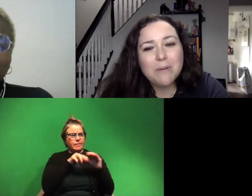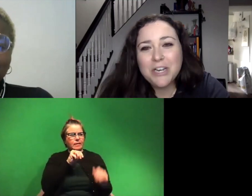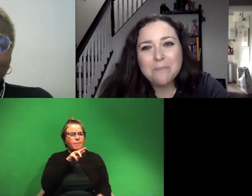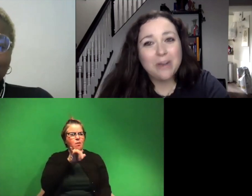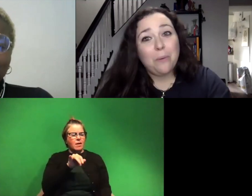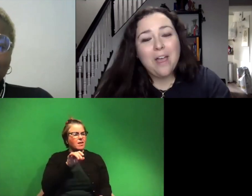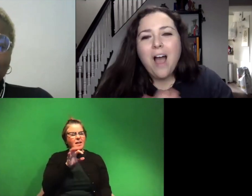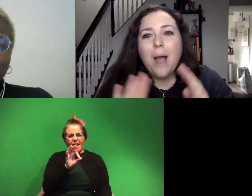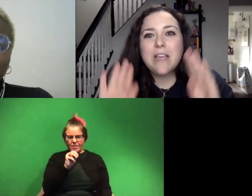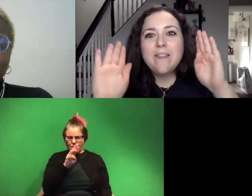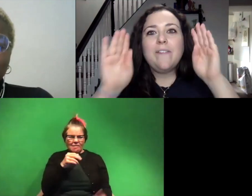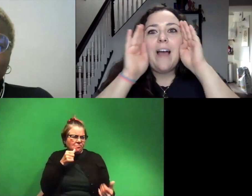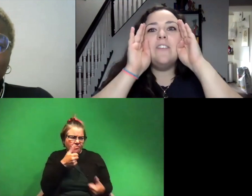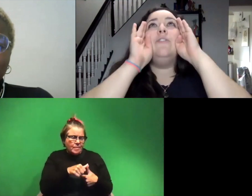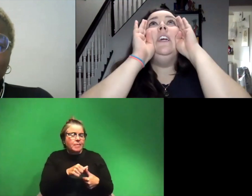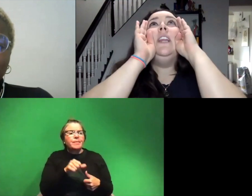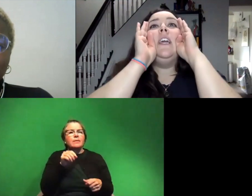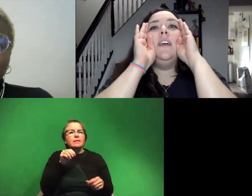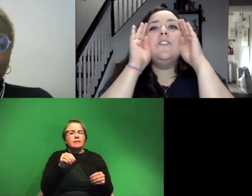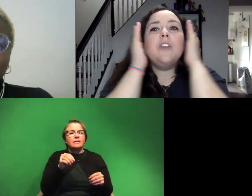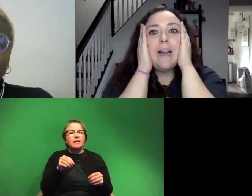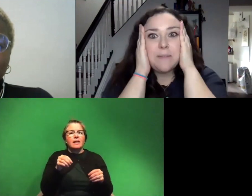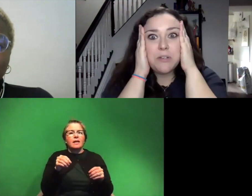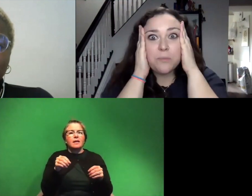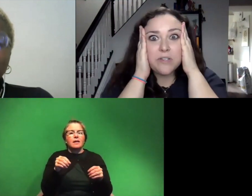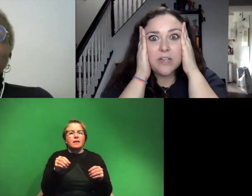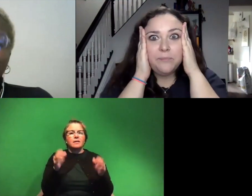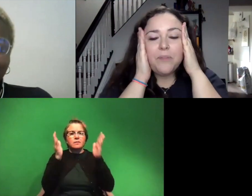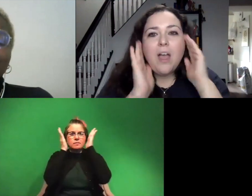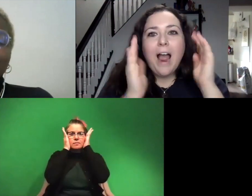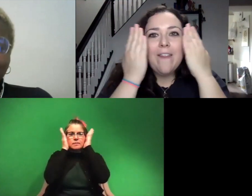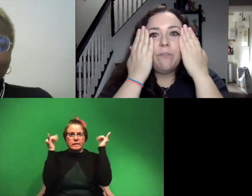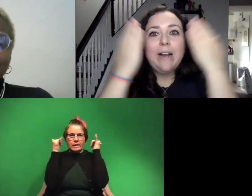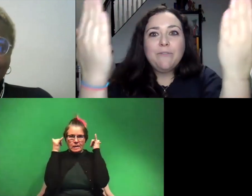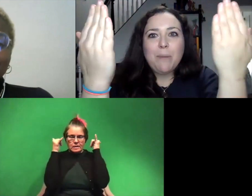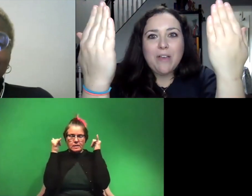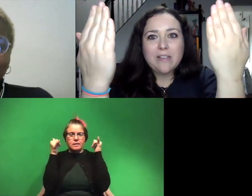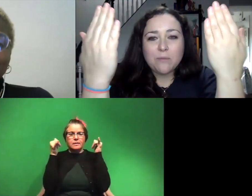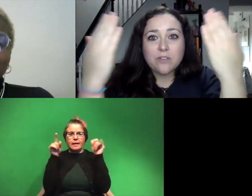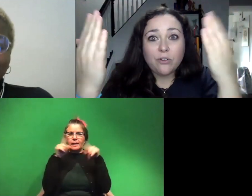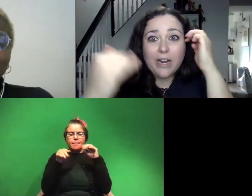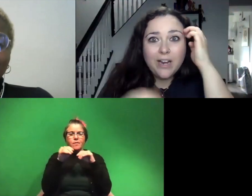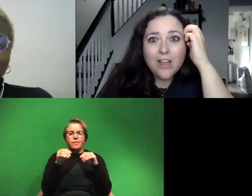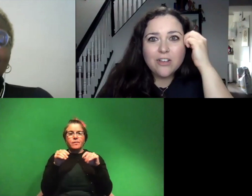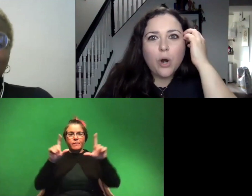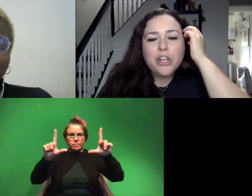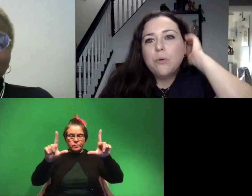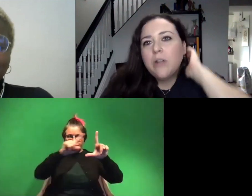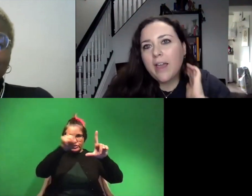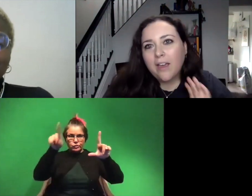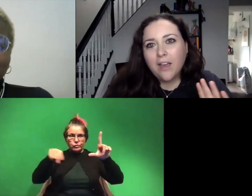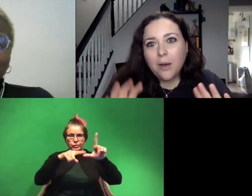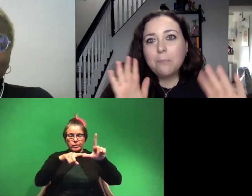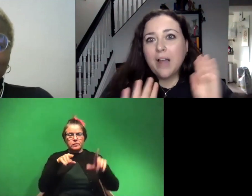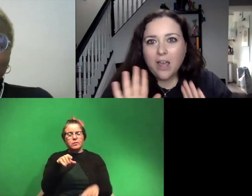fmri machine but either way i was in there and they had a screen like so your head has to be super still and then right in front of my face there was a screen so are